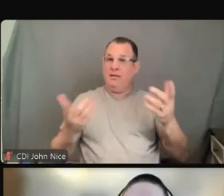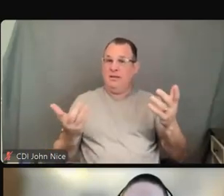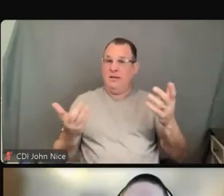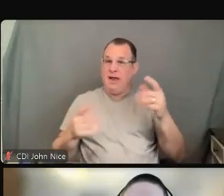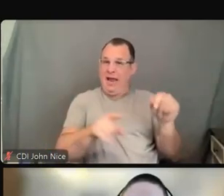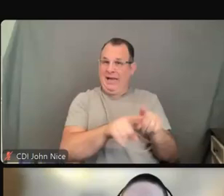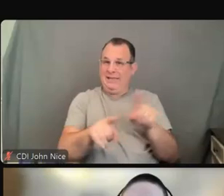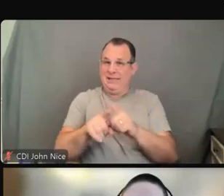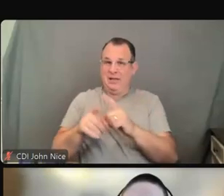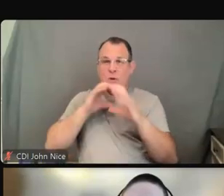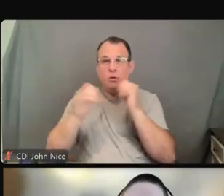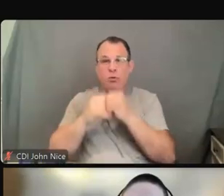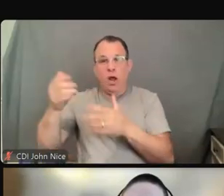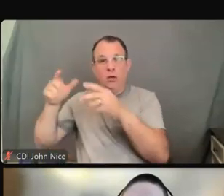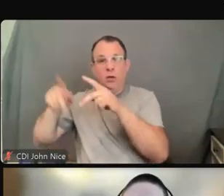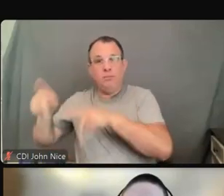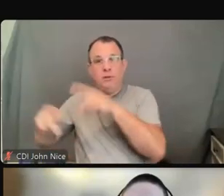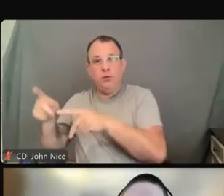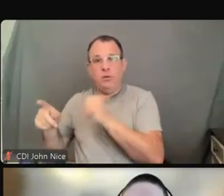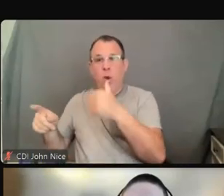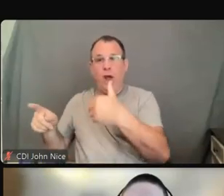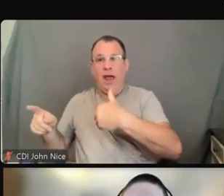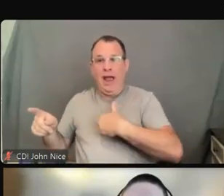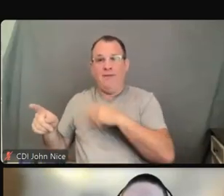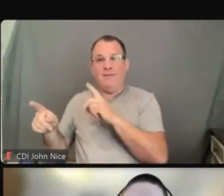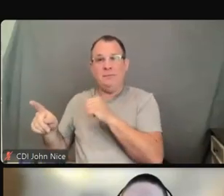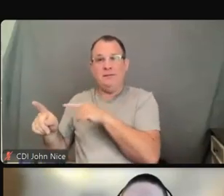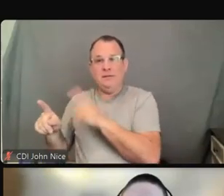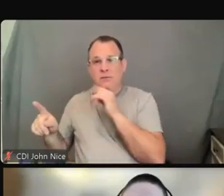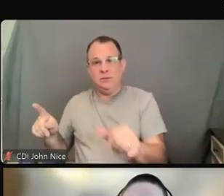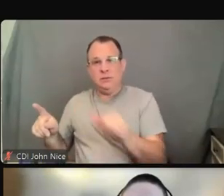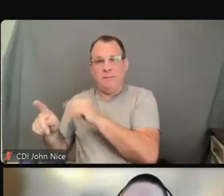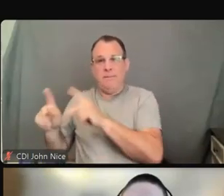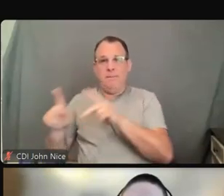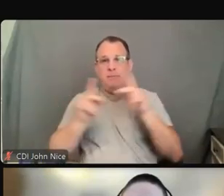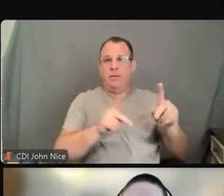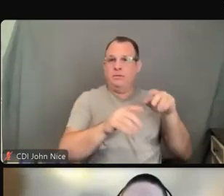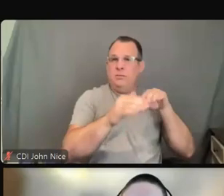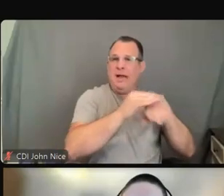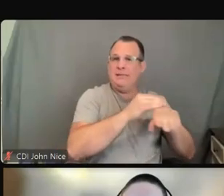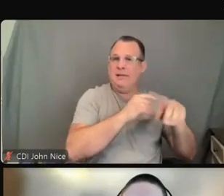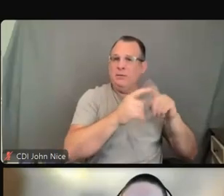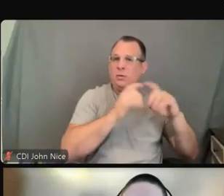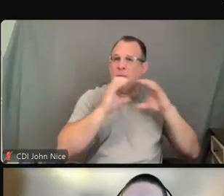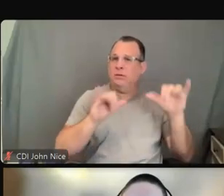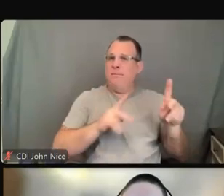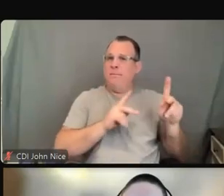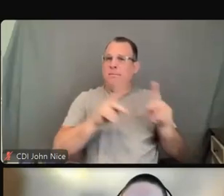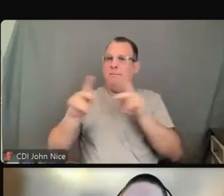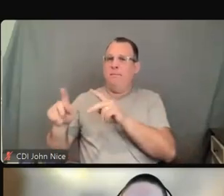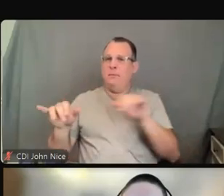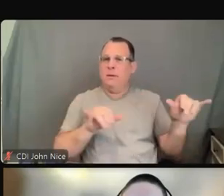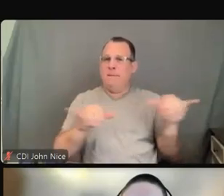who don't have a communication disability. So the Department of Justice informs us that the key to